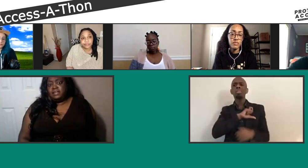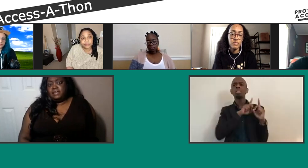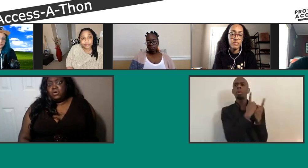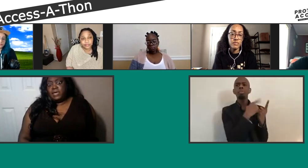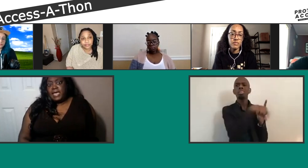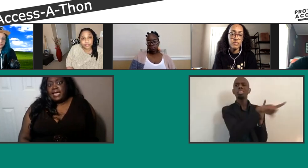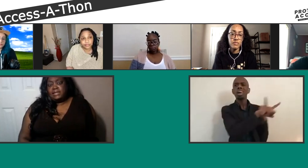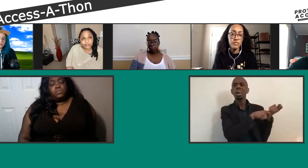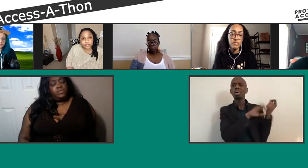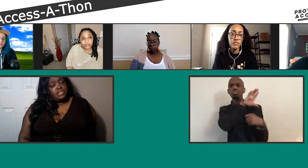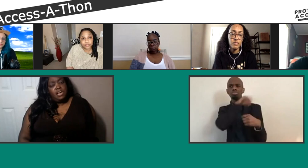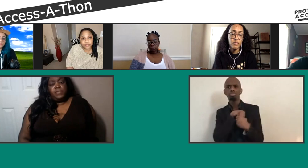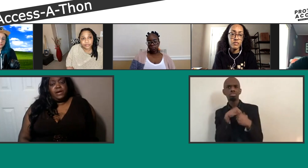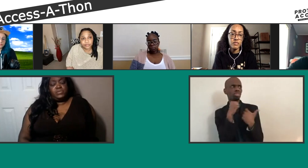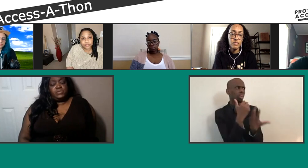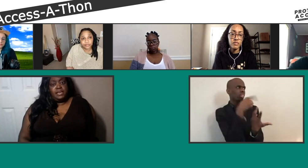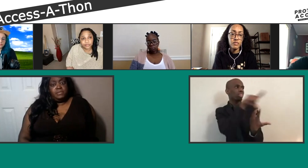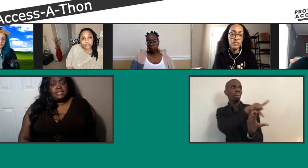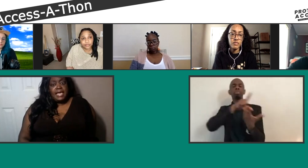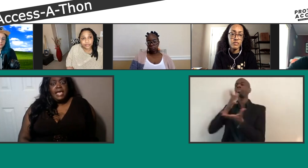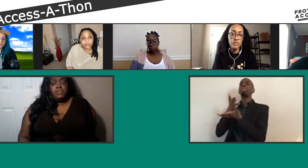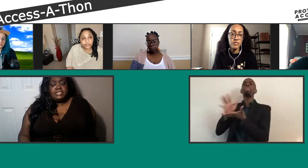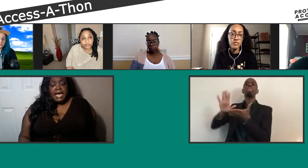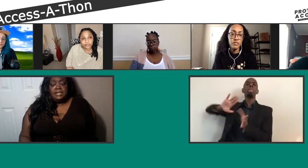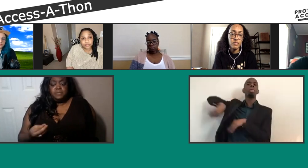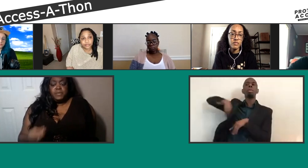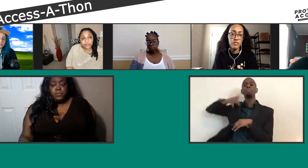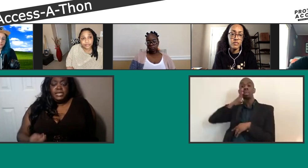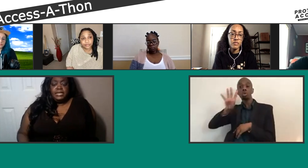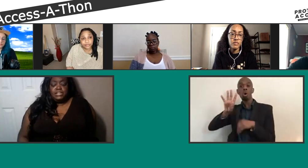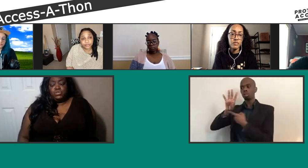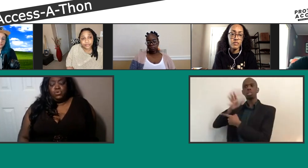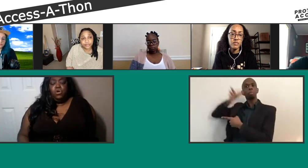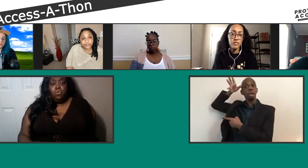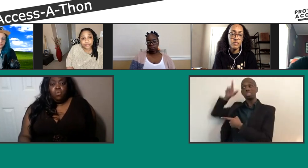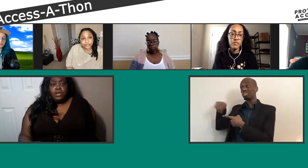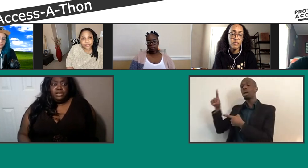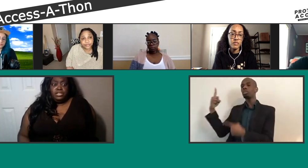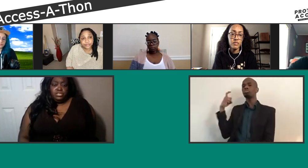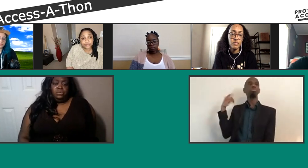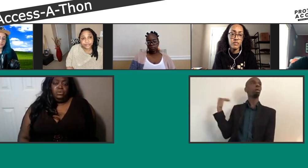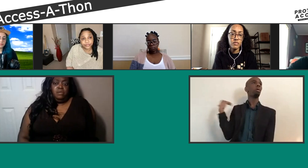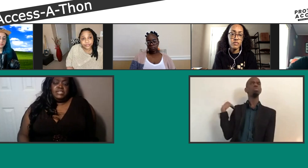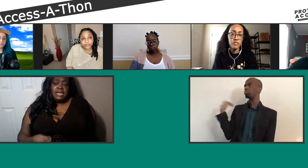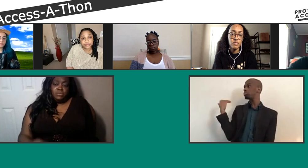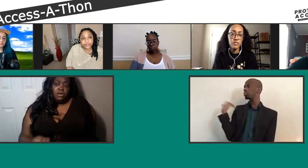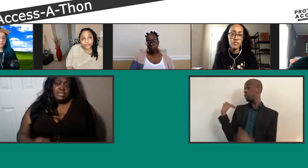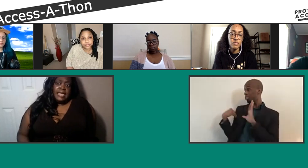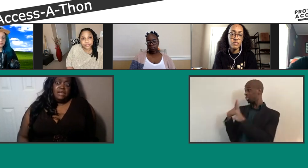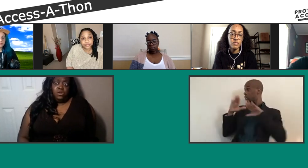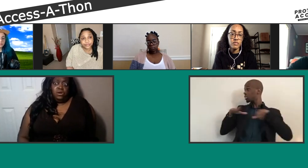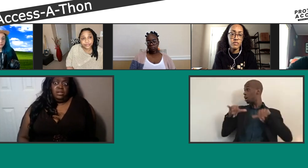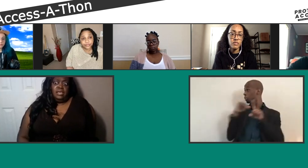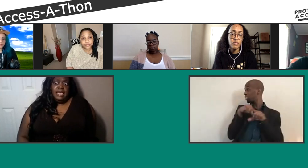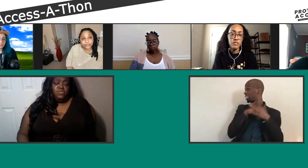think that it's okay and to brush off parents when they come to say, my child is being bullied in your school. What are you going to do? My child was called